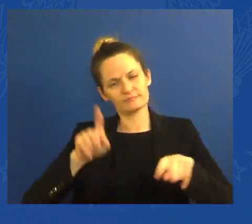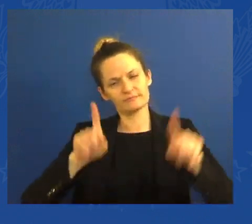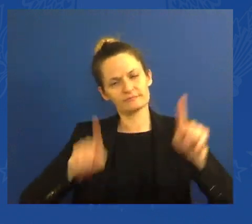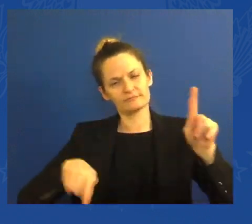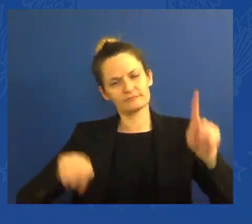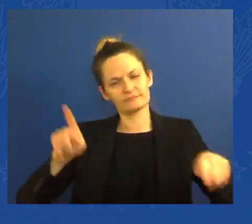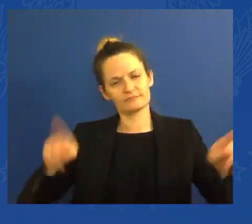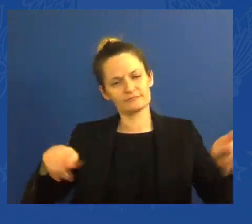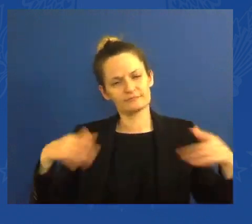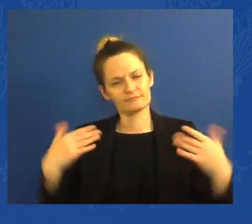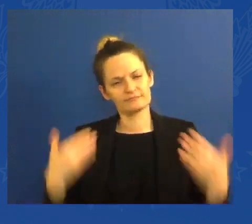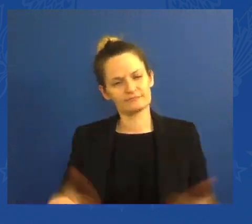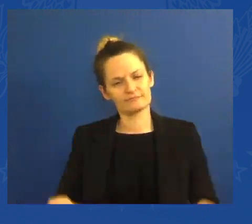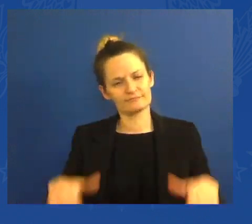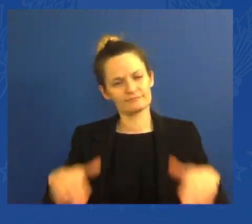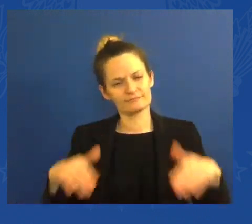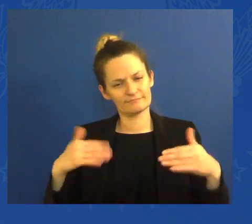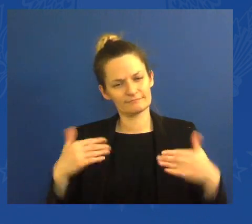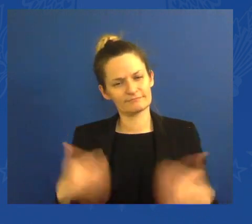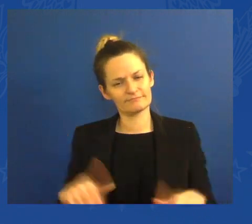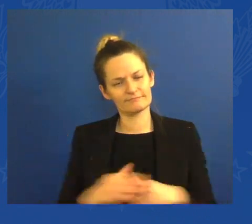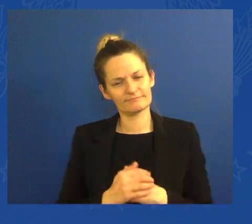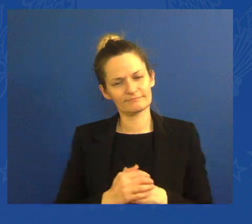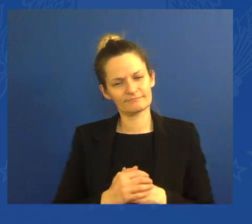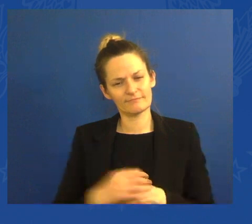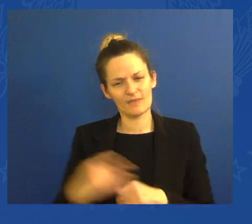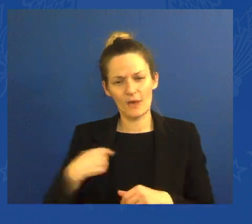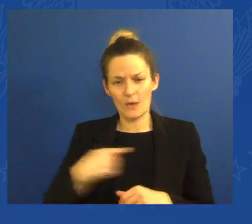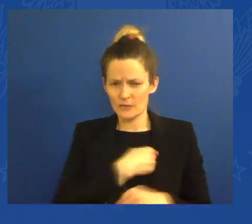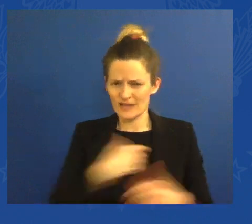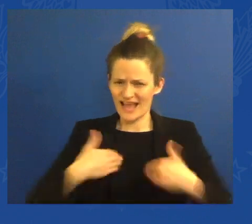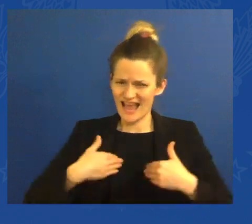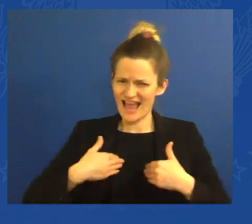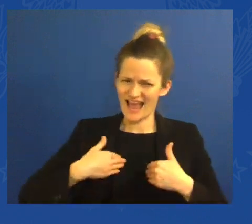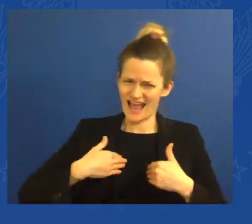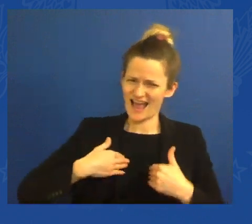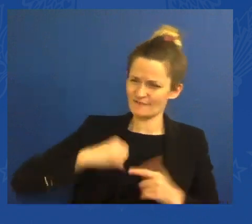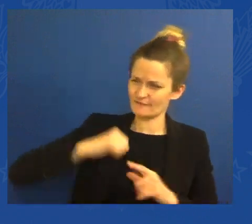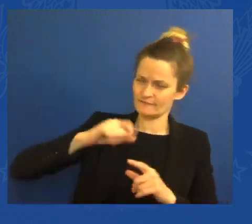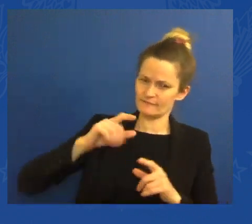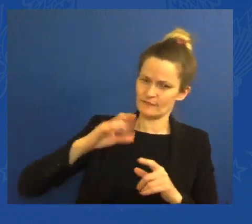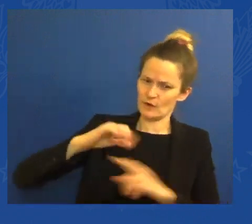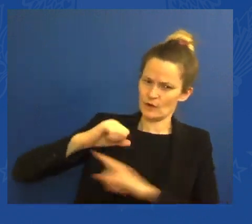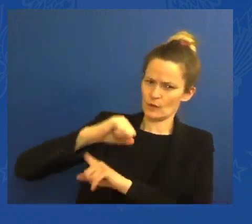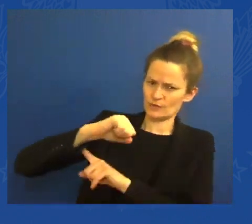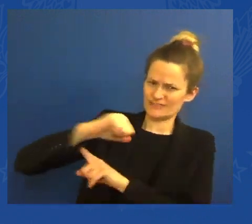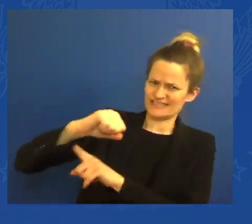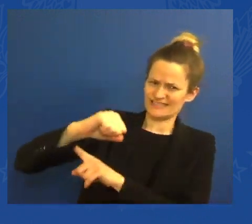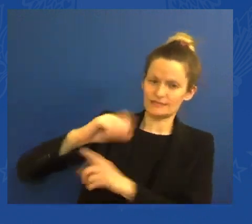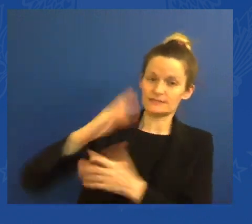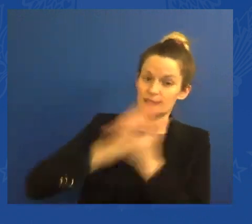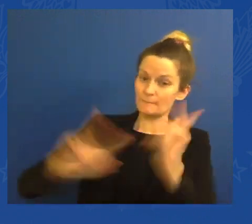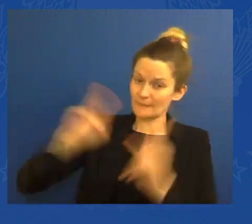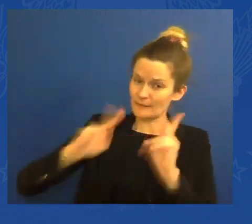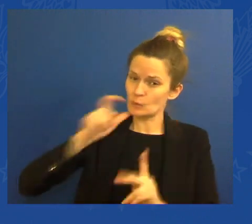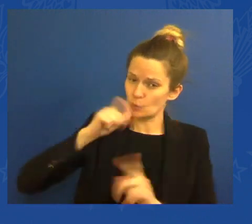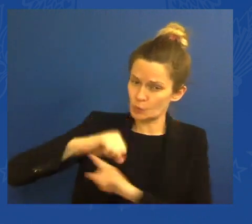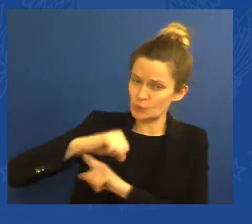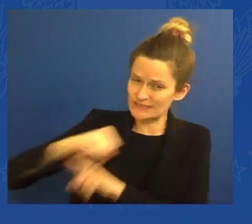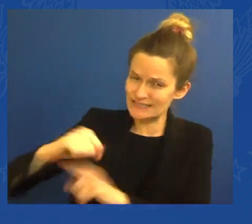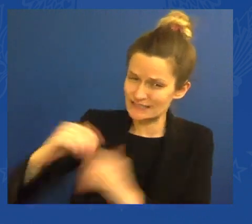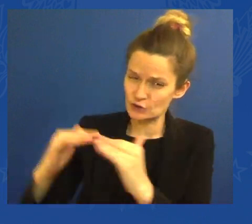to diversity in this country. But guess what? The younger generation doesn't feel that.